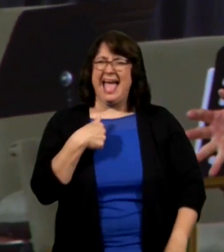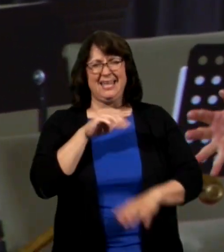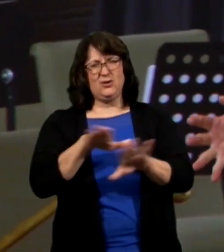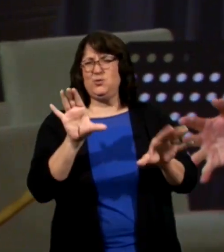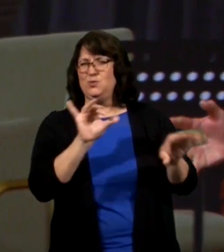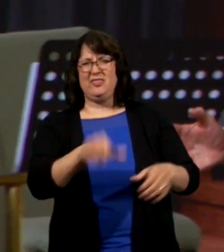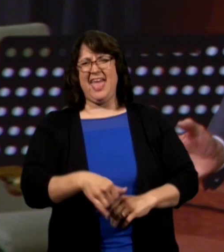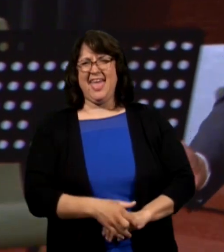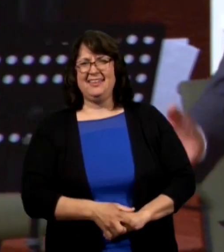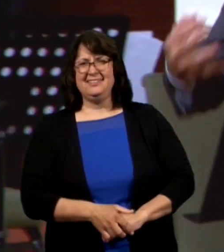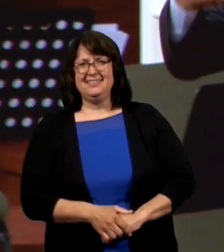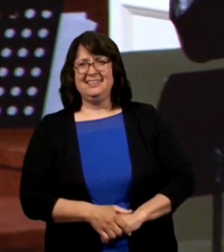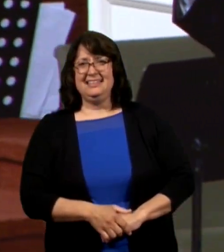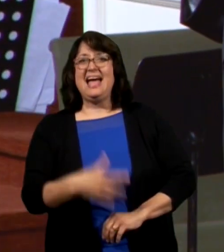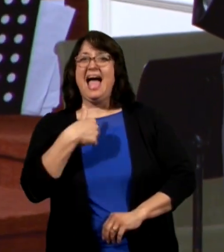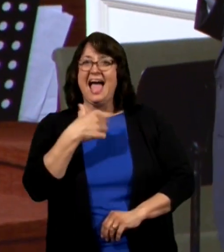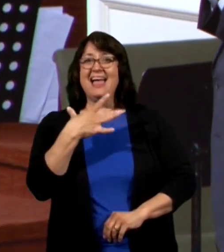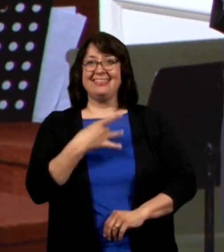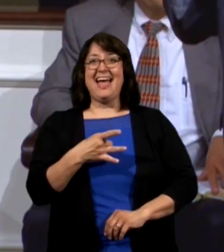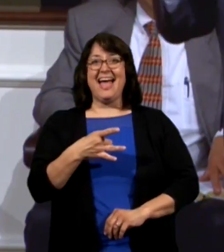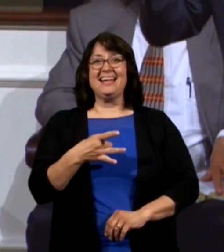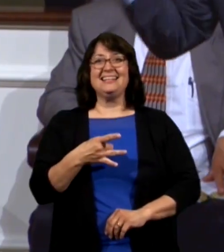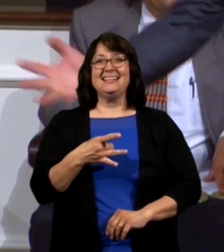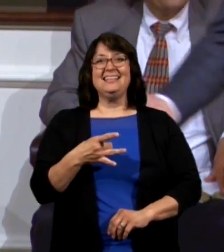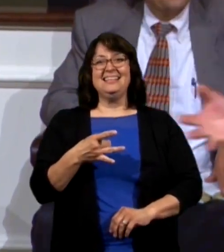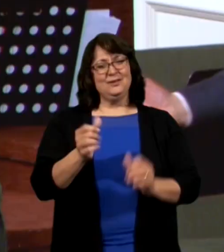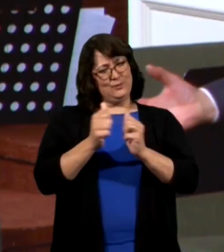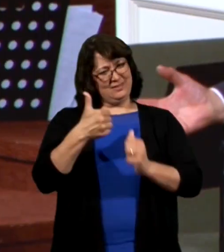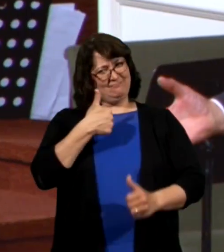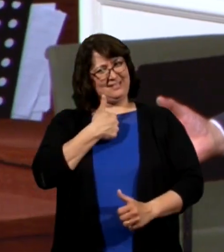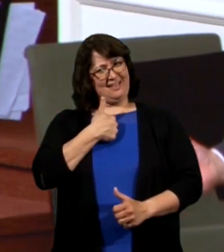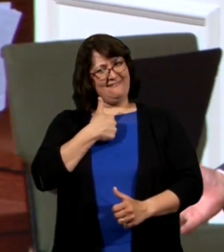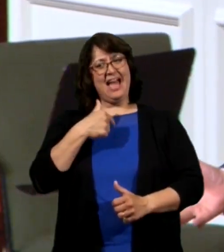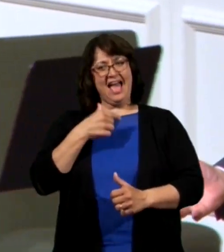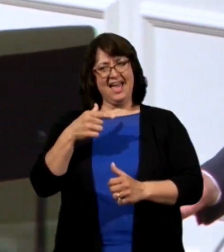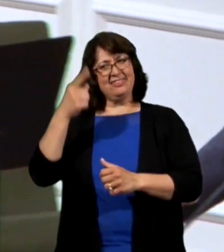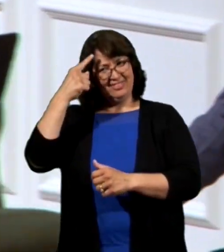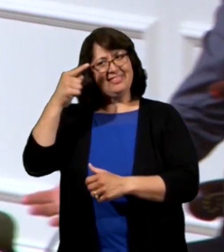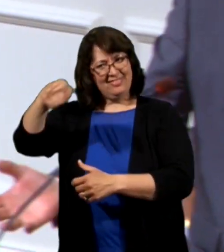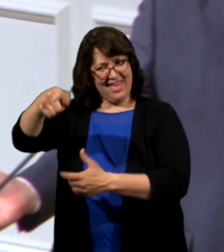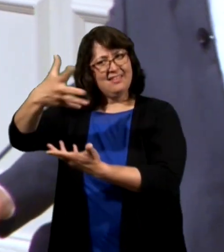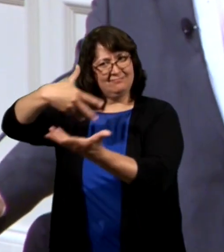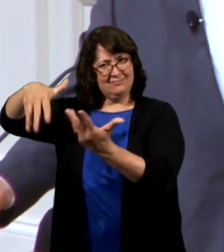do that I like being with me they would like being with me